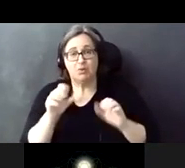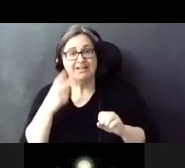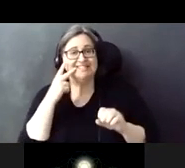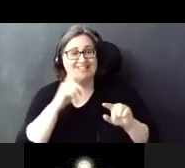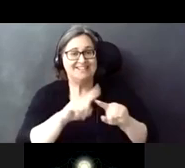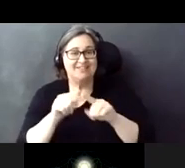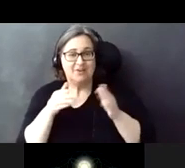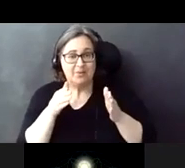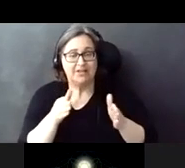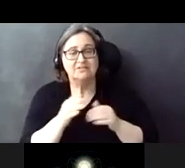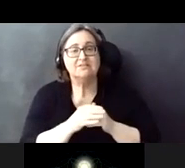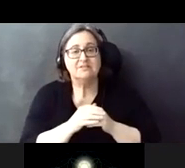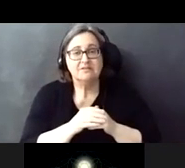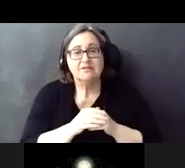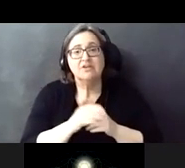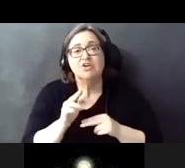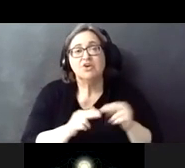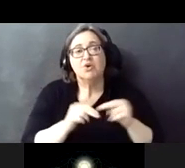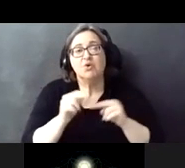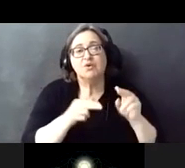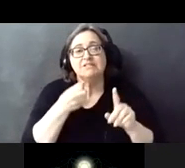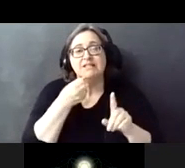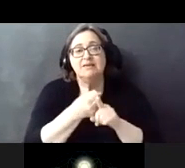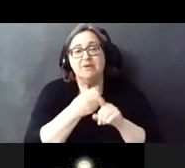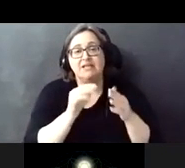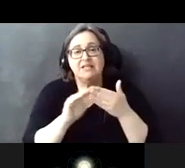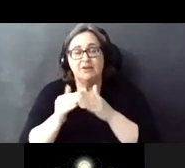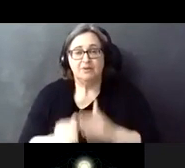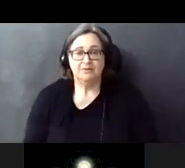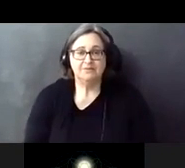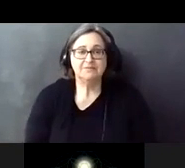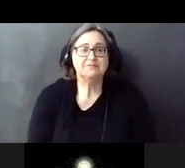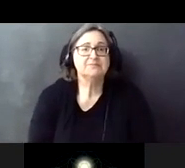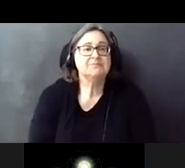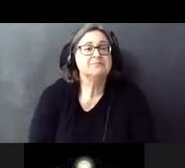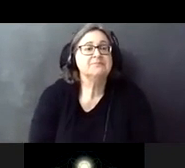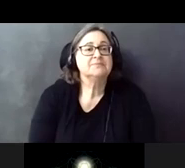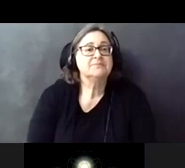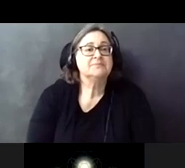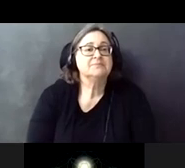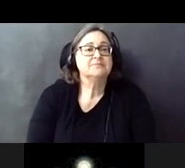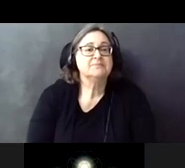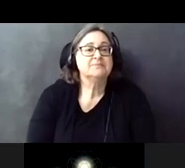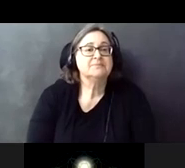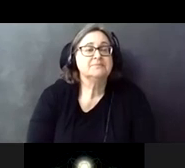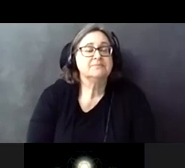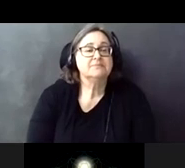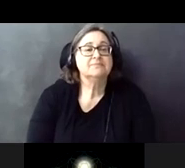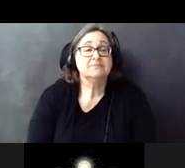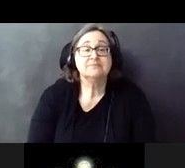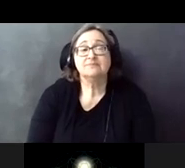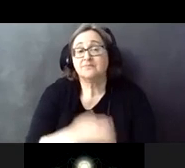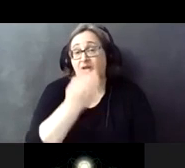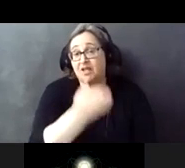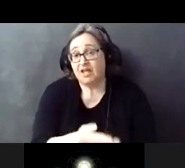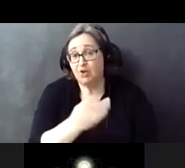different ways that the the construction is impacting the communities and uh here are